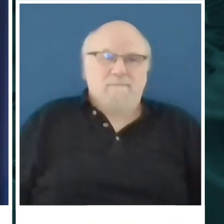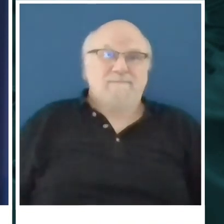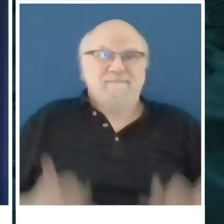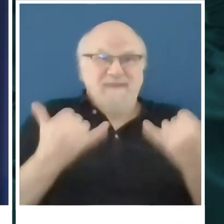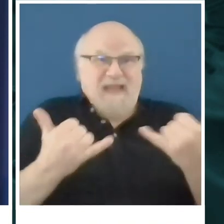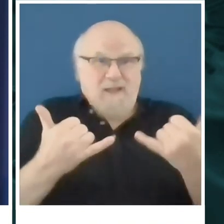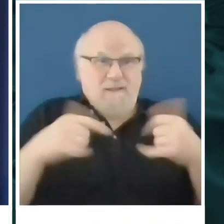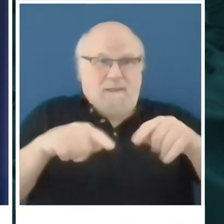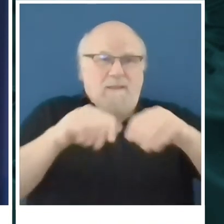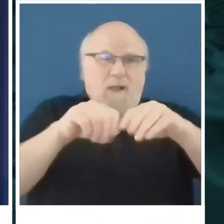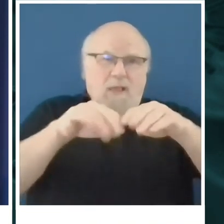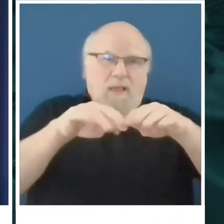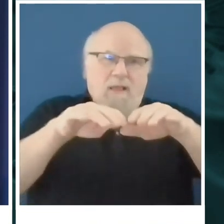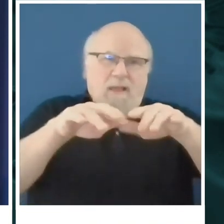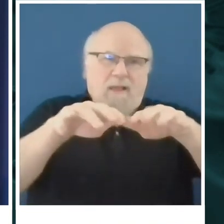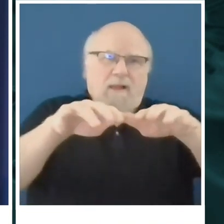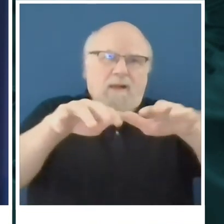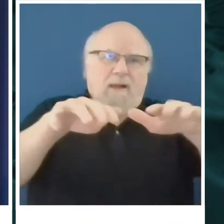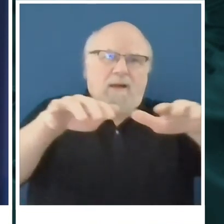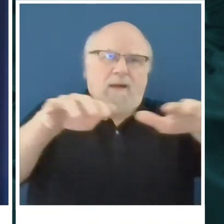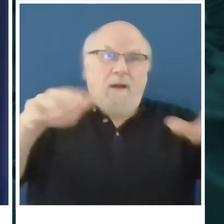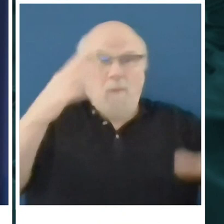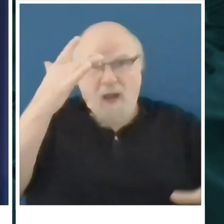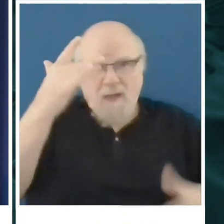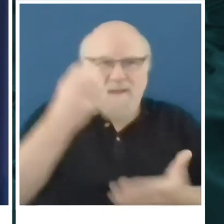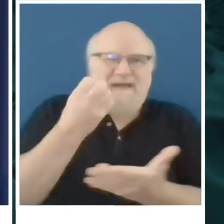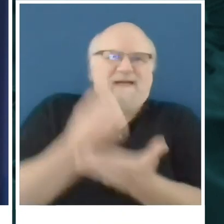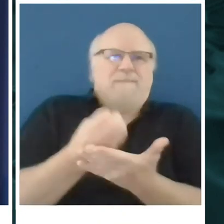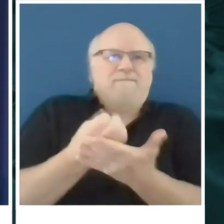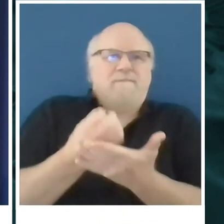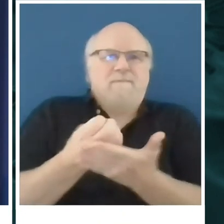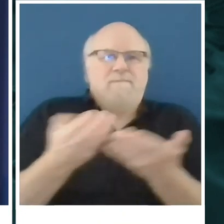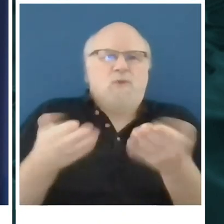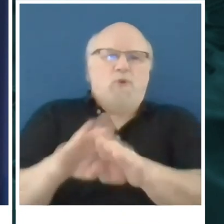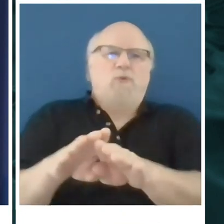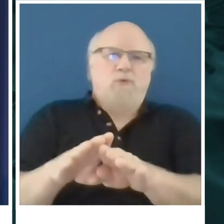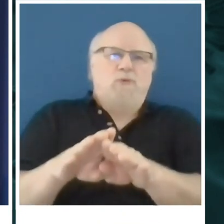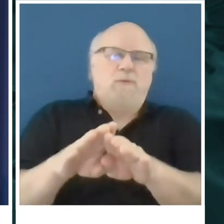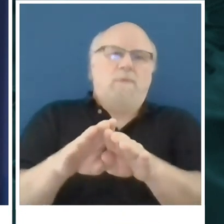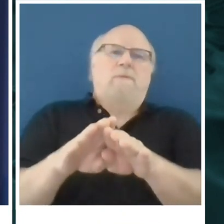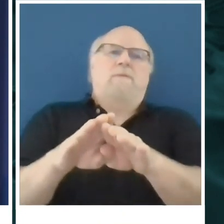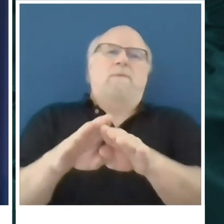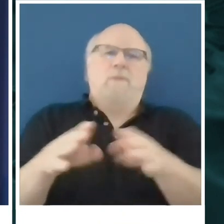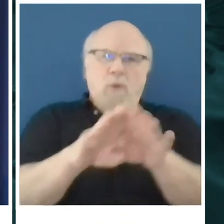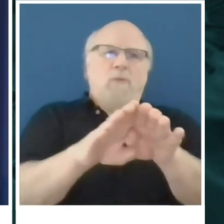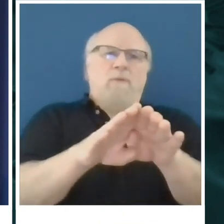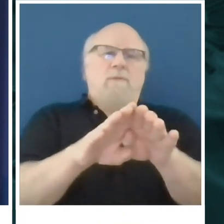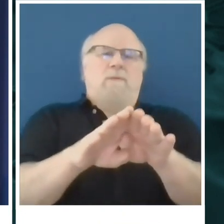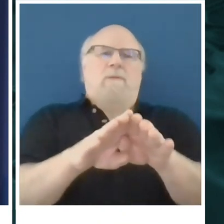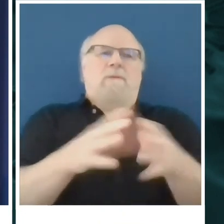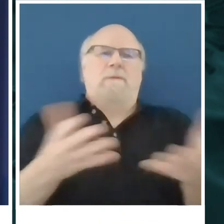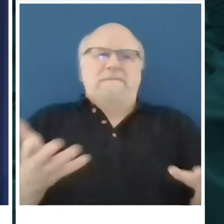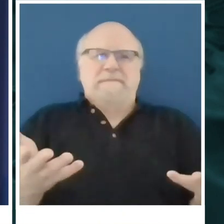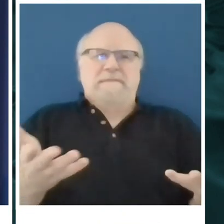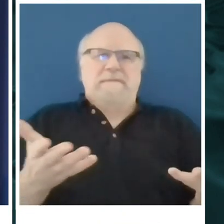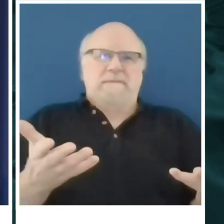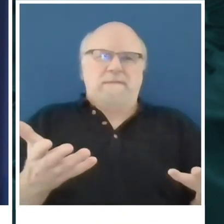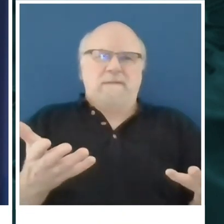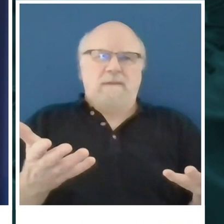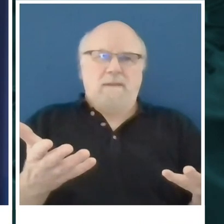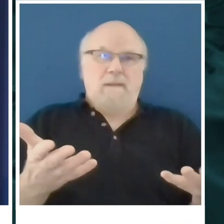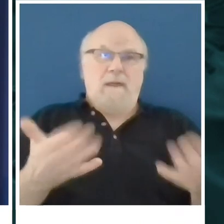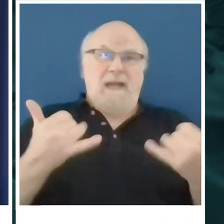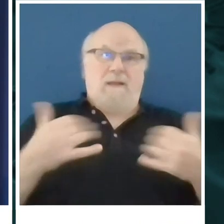of an economic shutdown just came to a screeching halt, which means the recovery will have